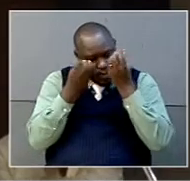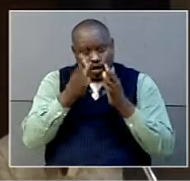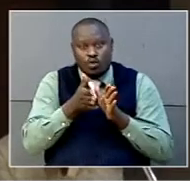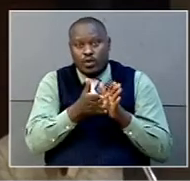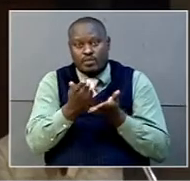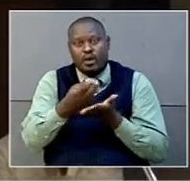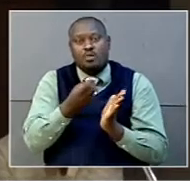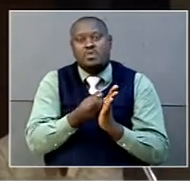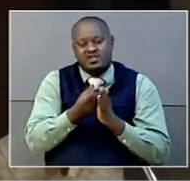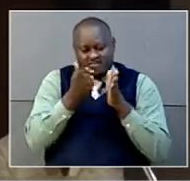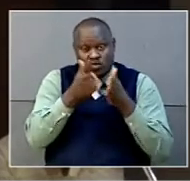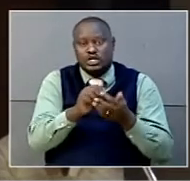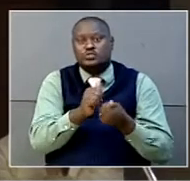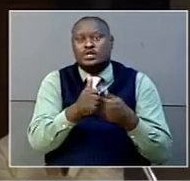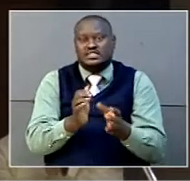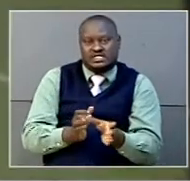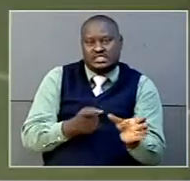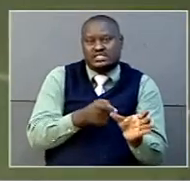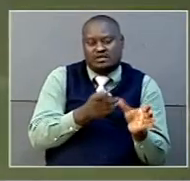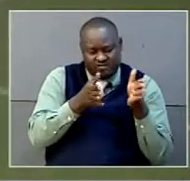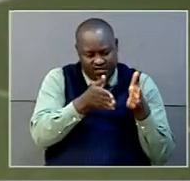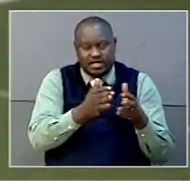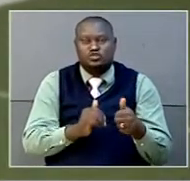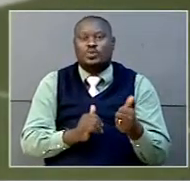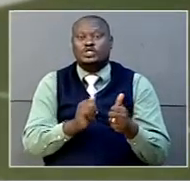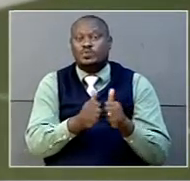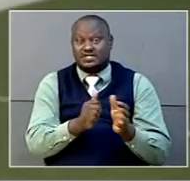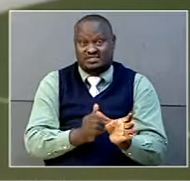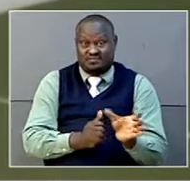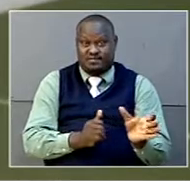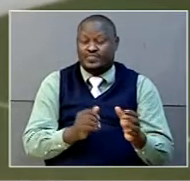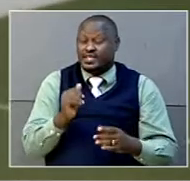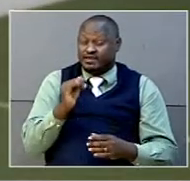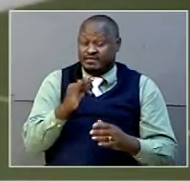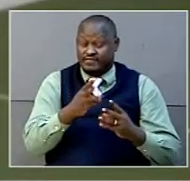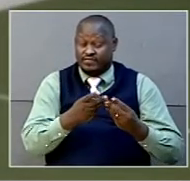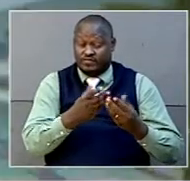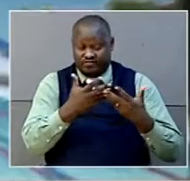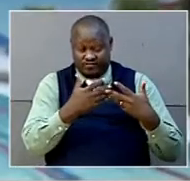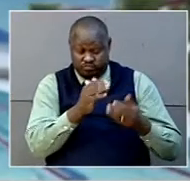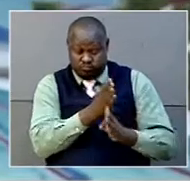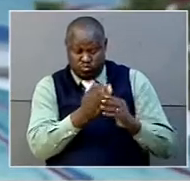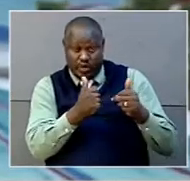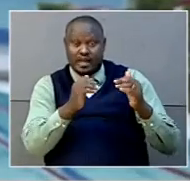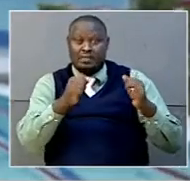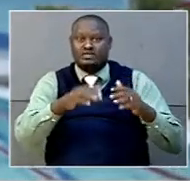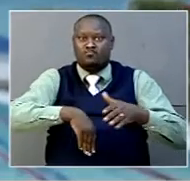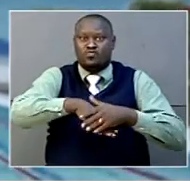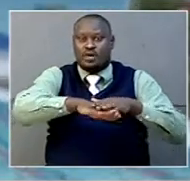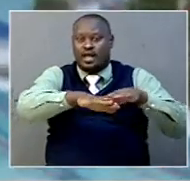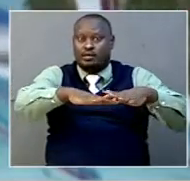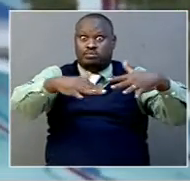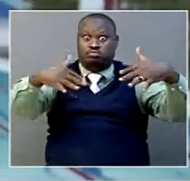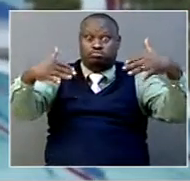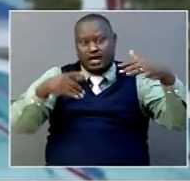as has been shown to you. After completion, the complex will have a pavilion, changing rooms,